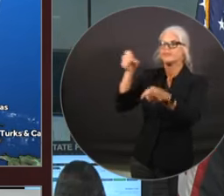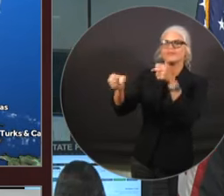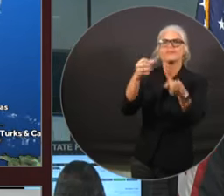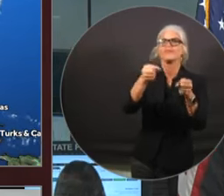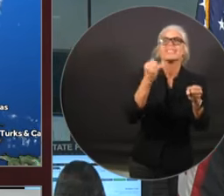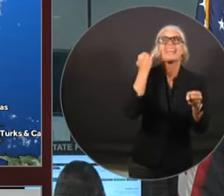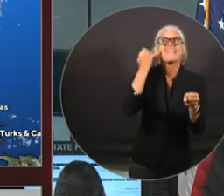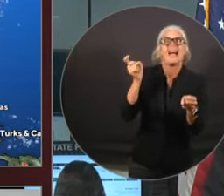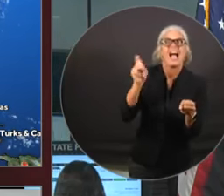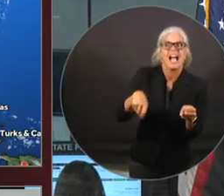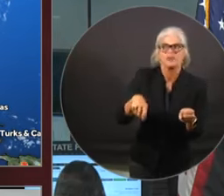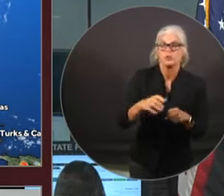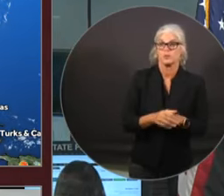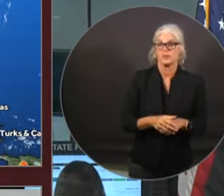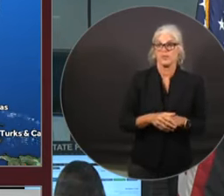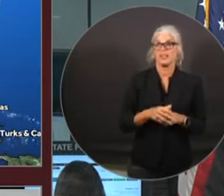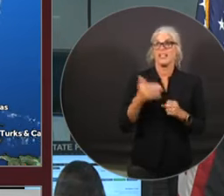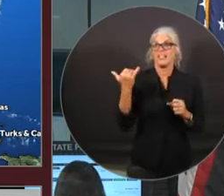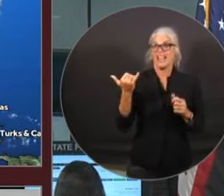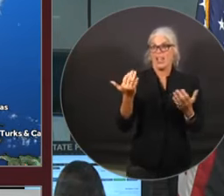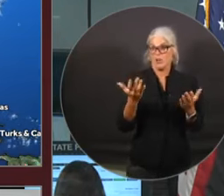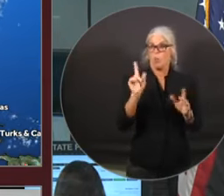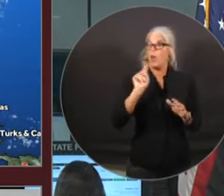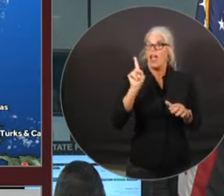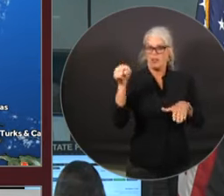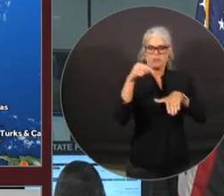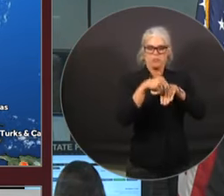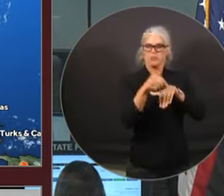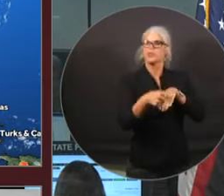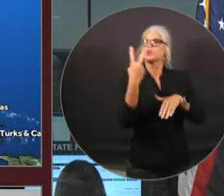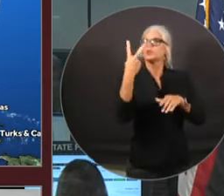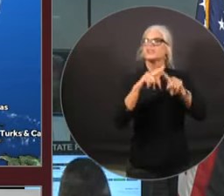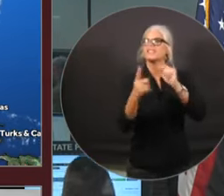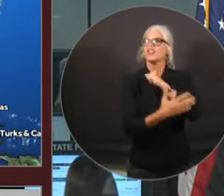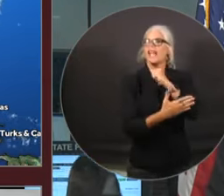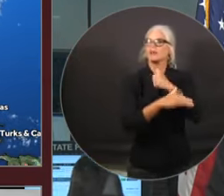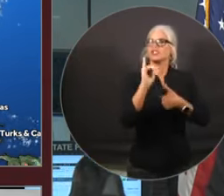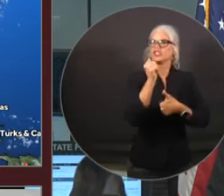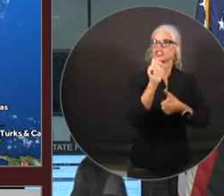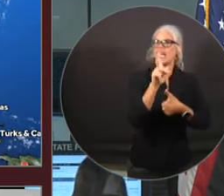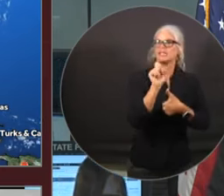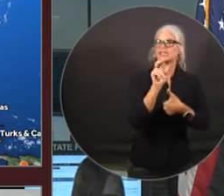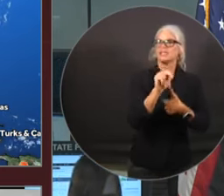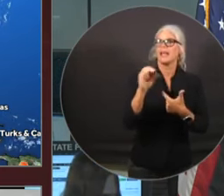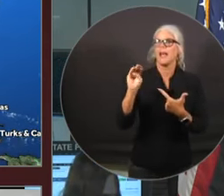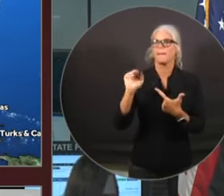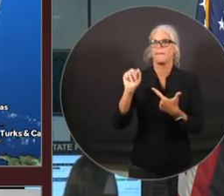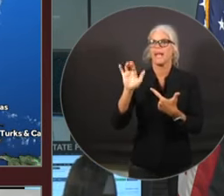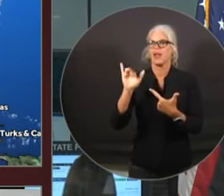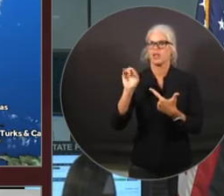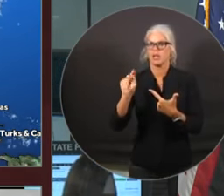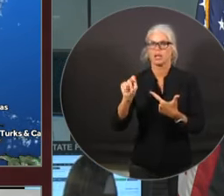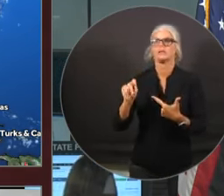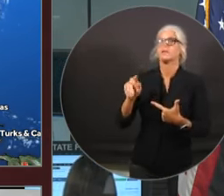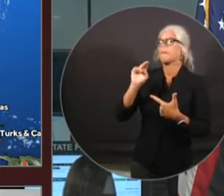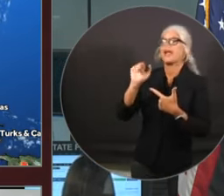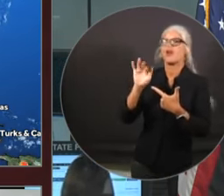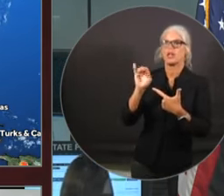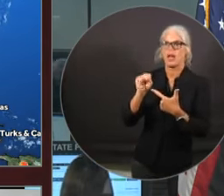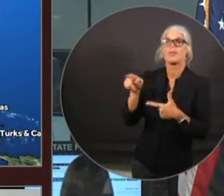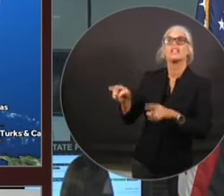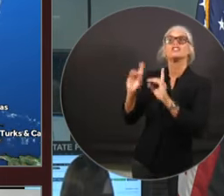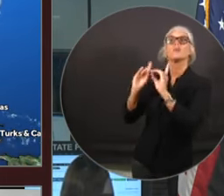Jackson and in Marion counties. The Department of Health is also collecting information for those who may have or care for individuals